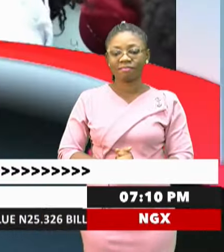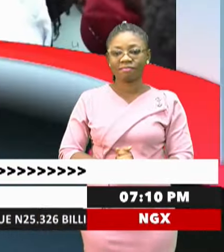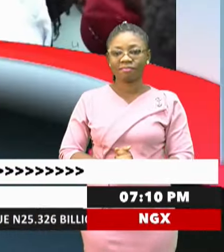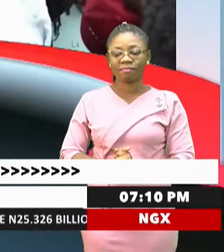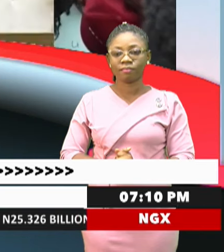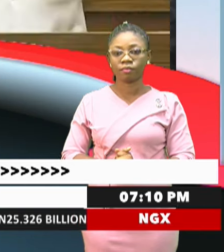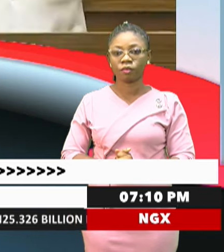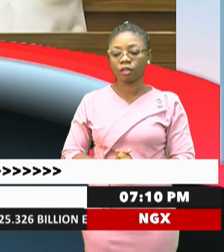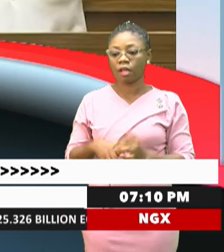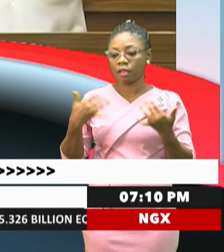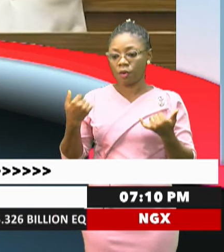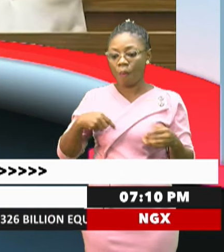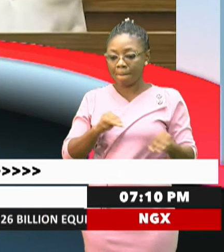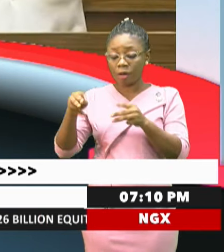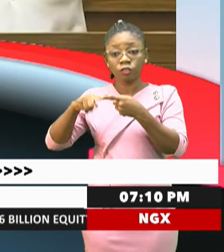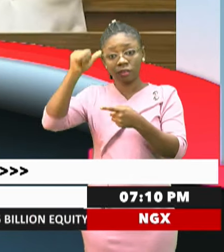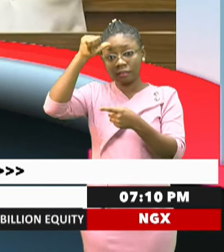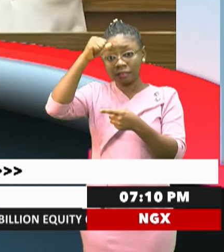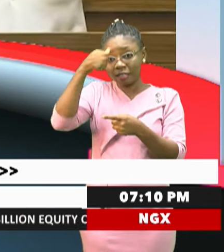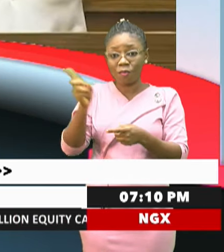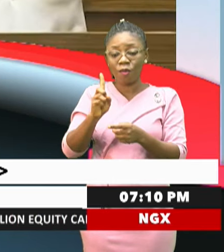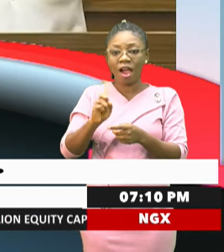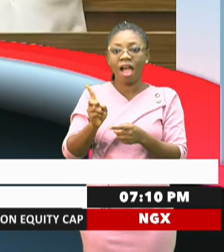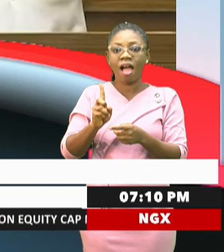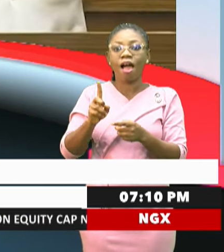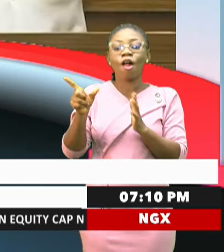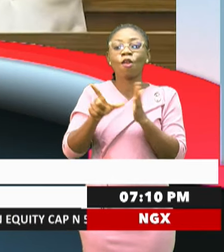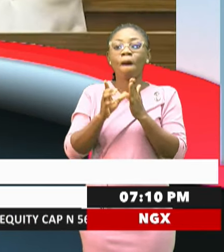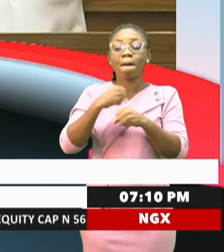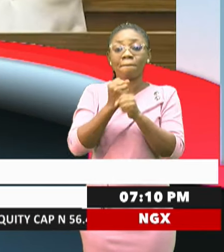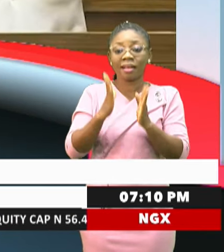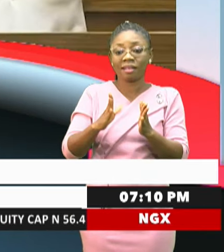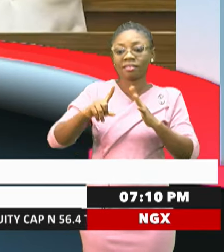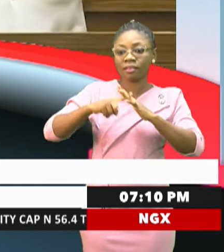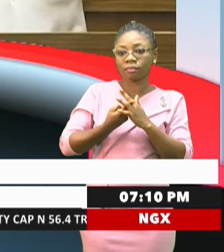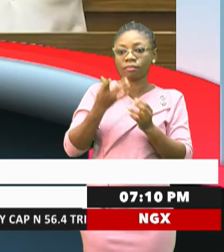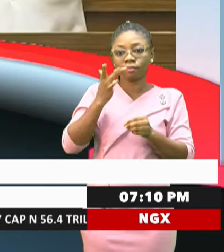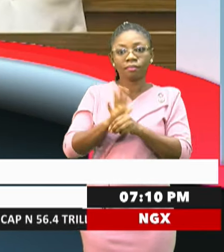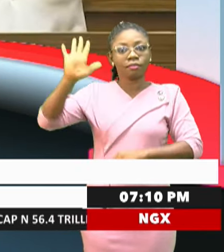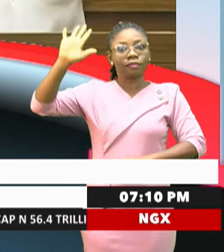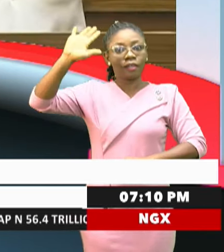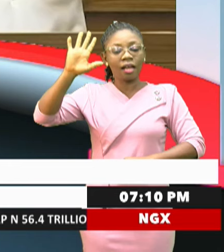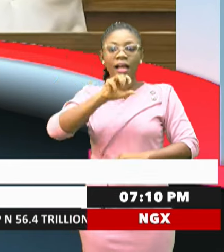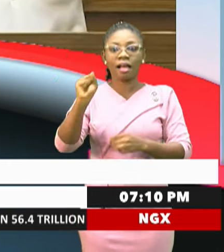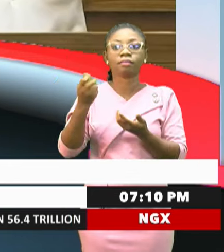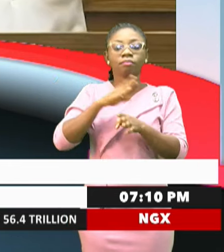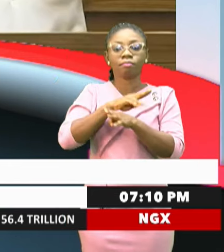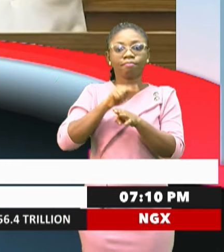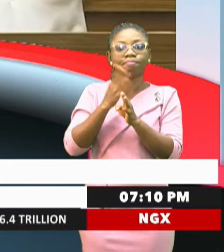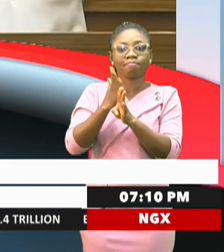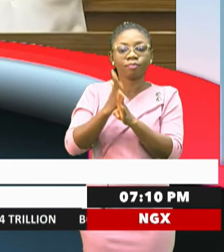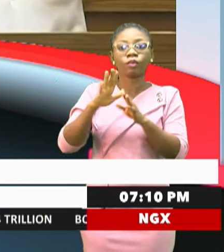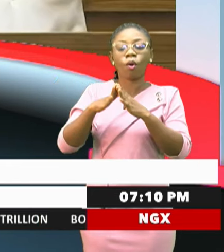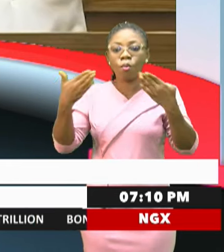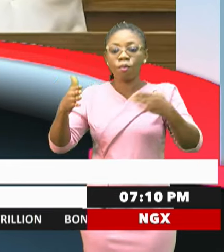We now move to India, where lawmakers begin taking their oaths as parliament opens after an election